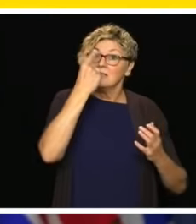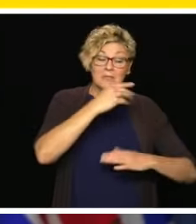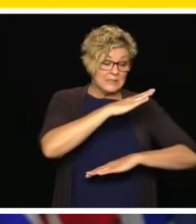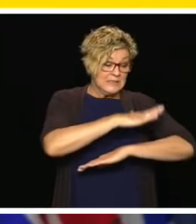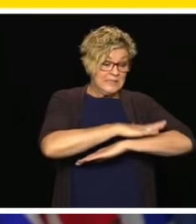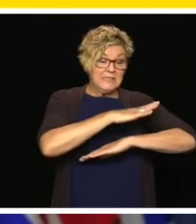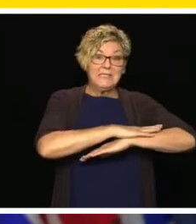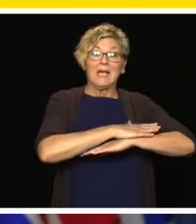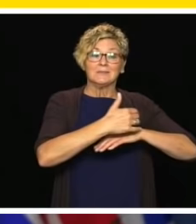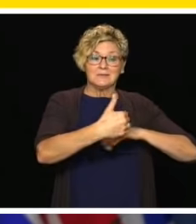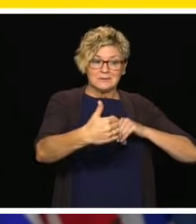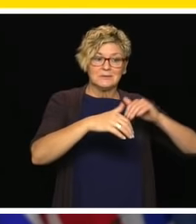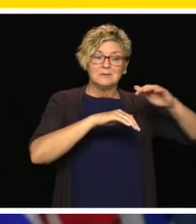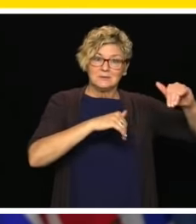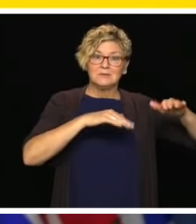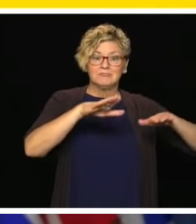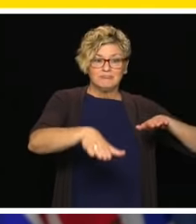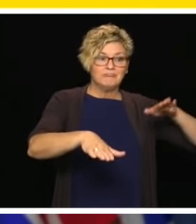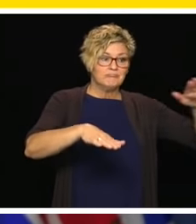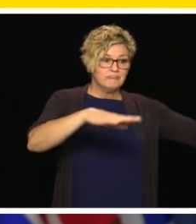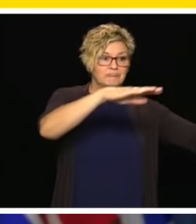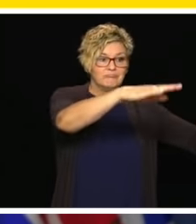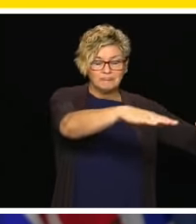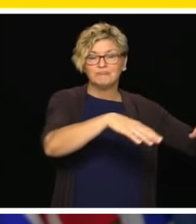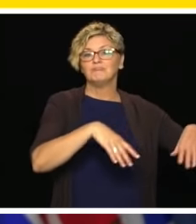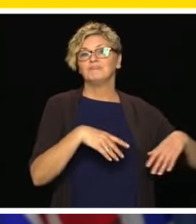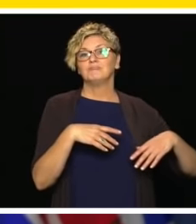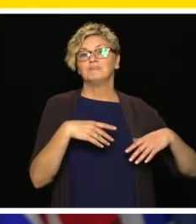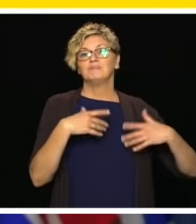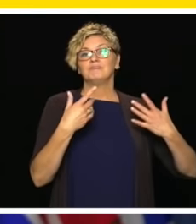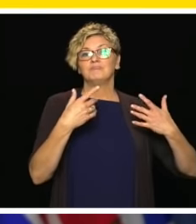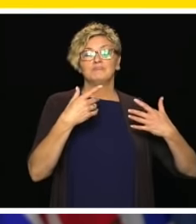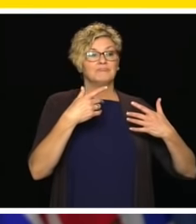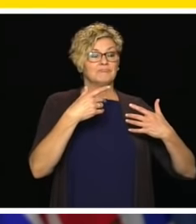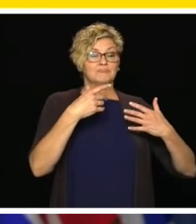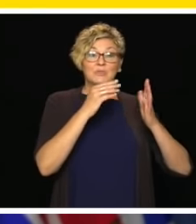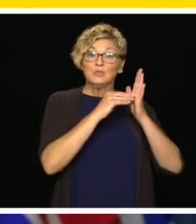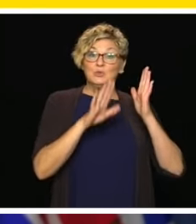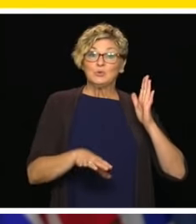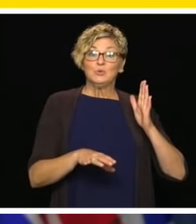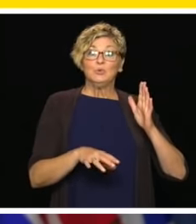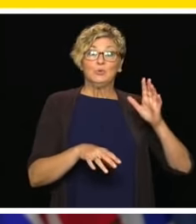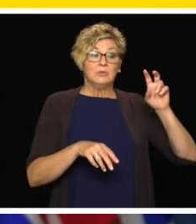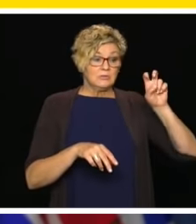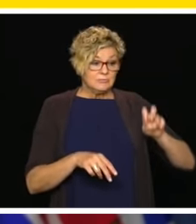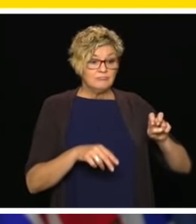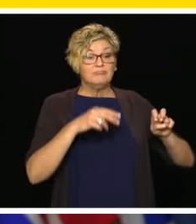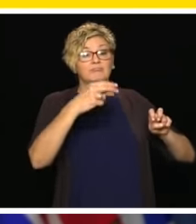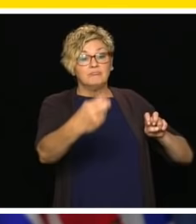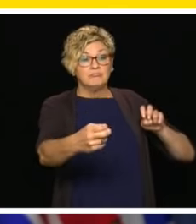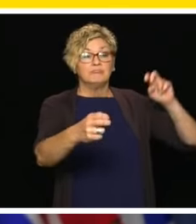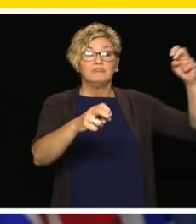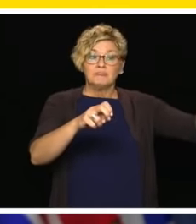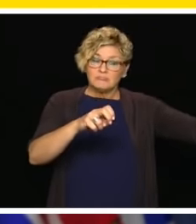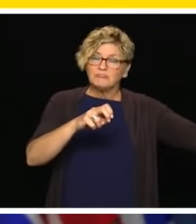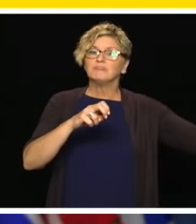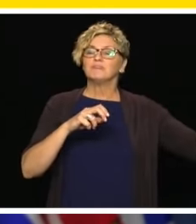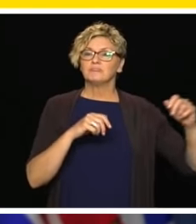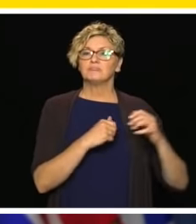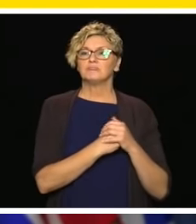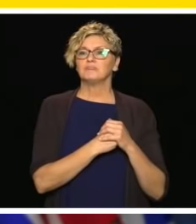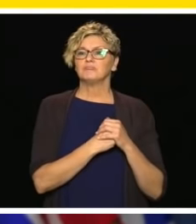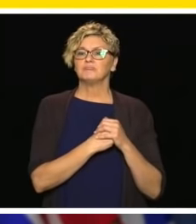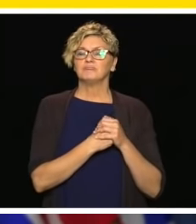suggestions around how to avoid any, you know, congregations in any one part of the building. I